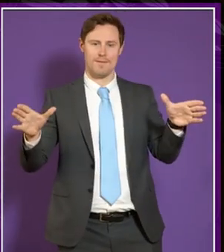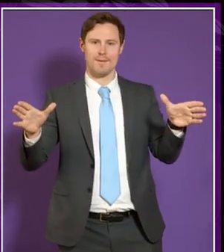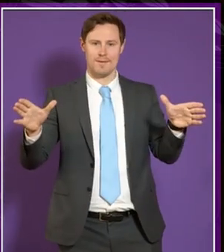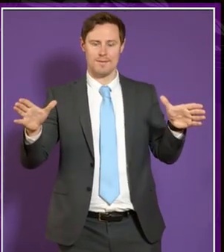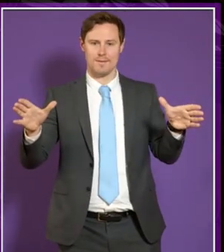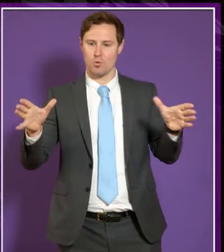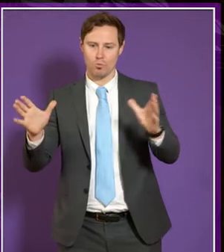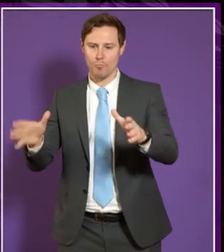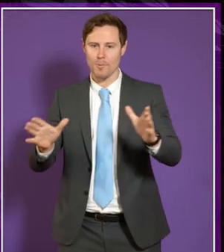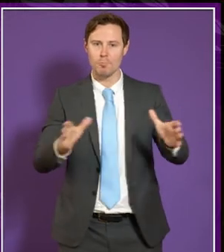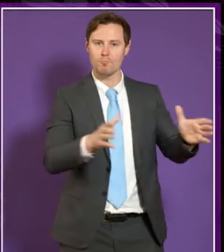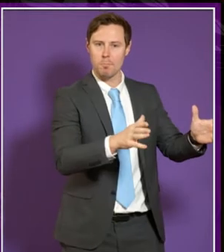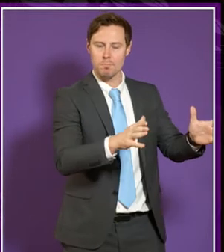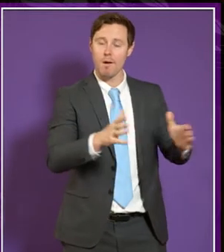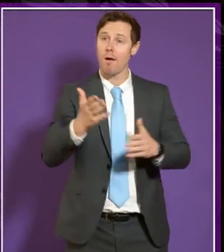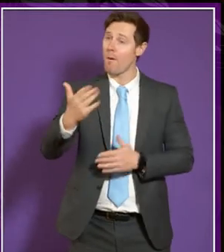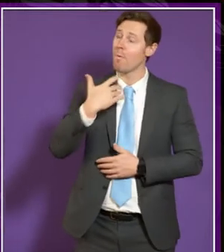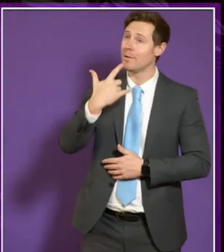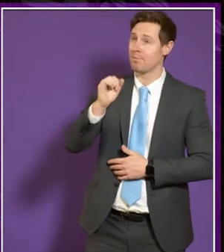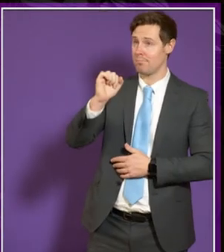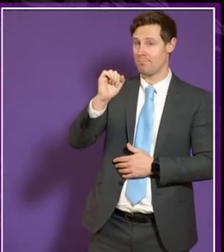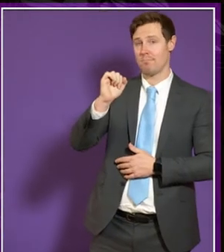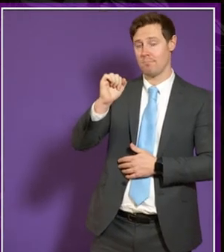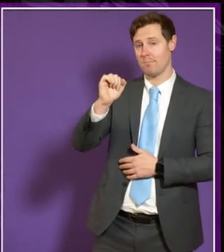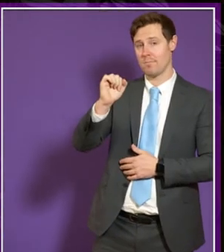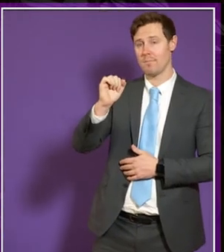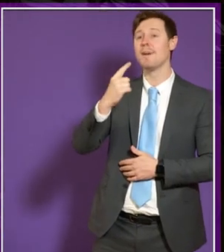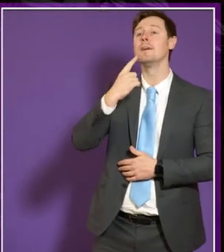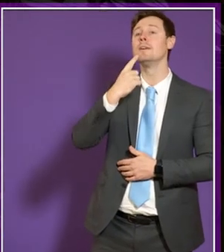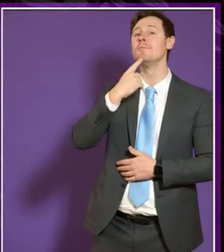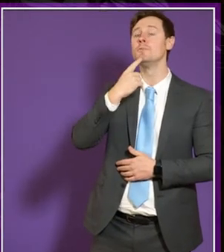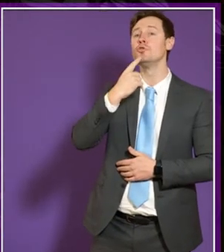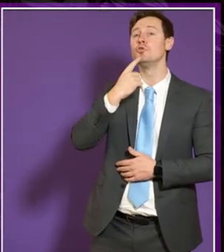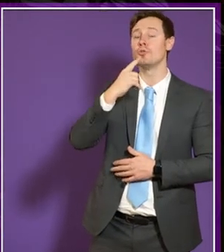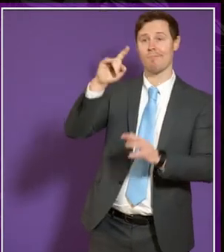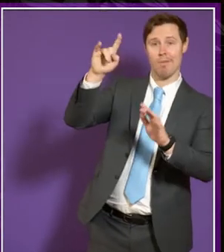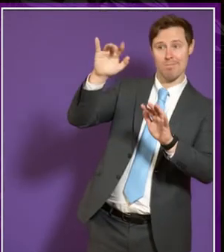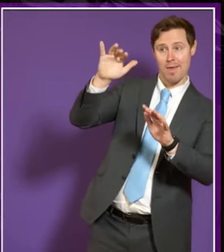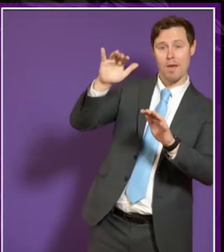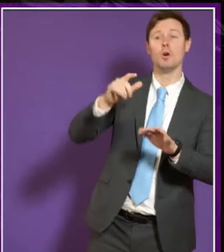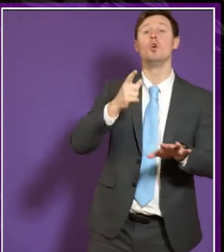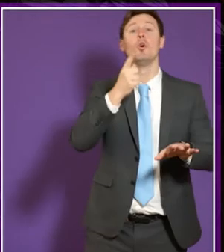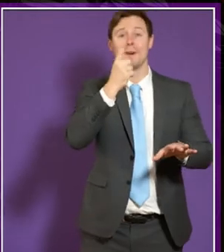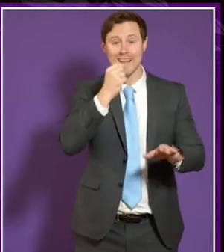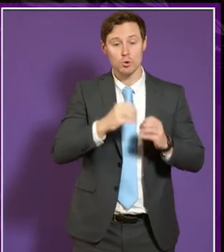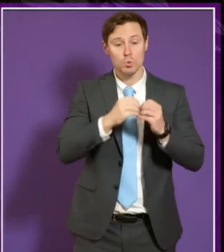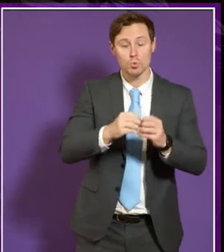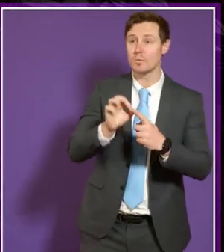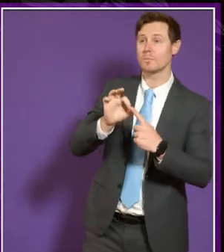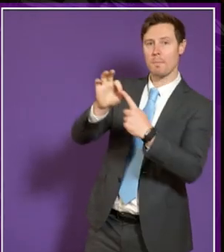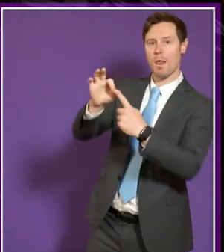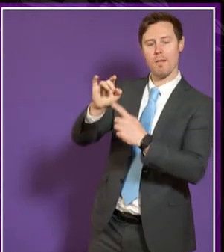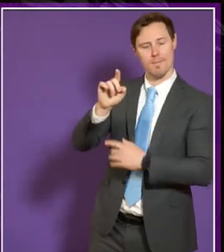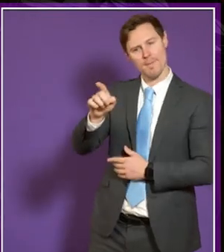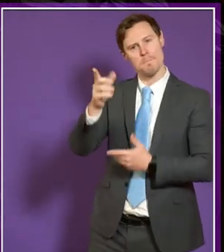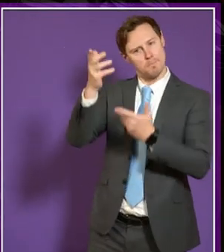to some extent improved the the way in which the information is available to potential applicants they've